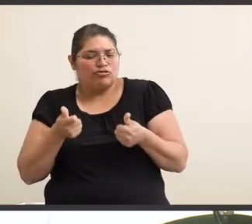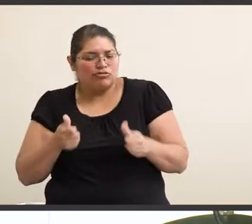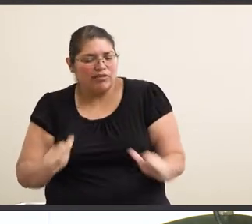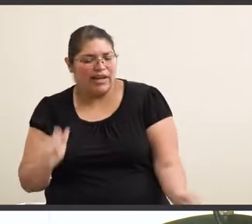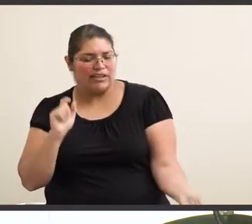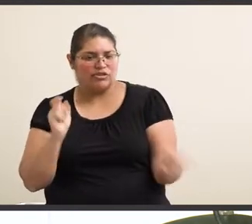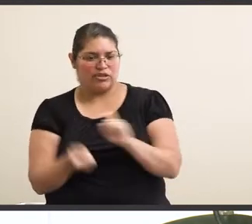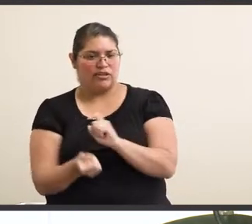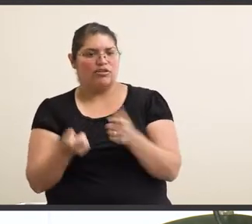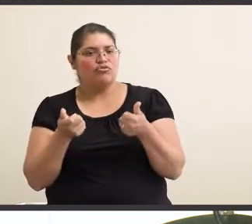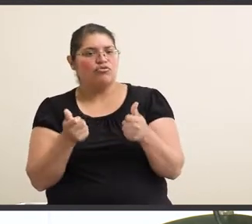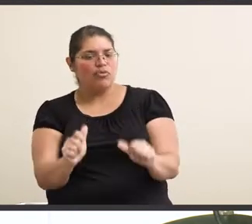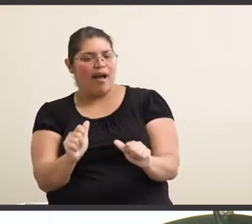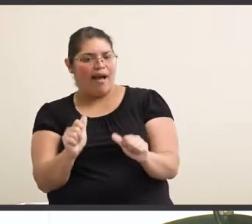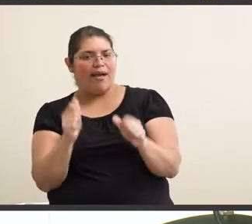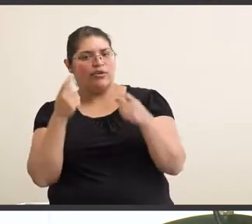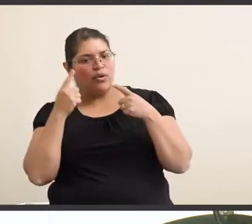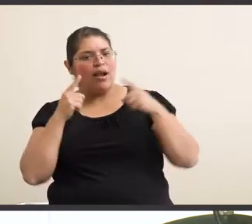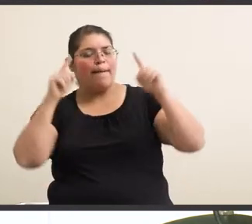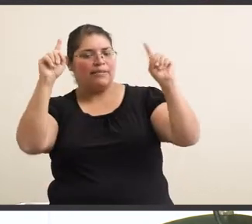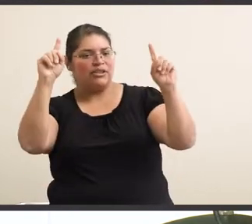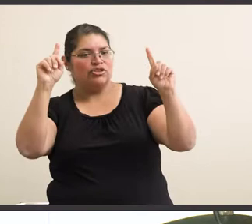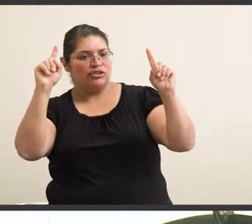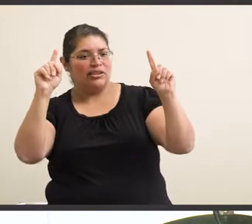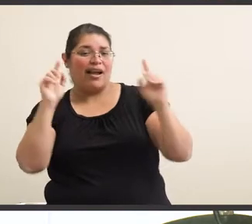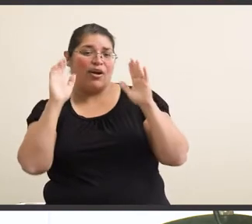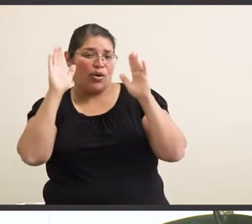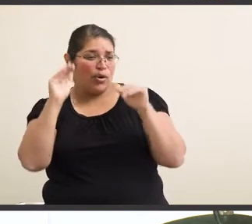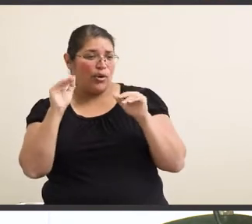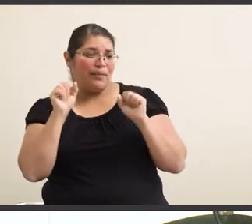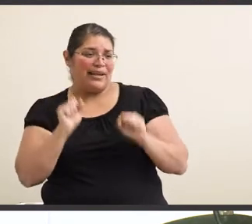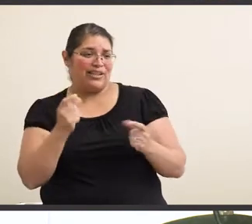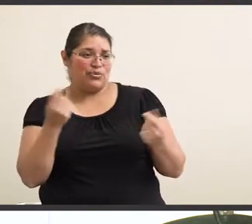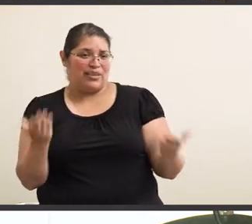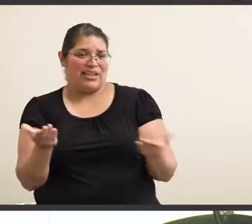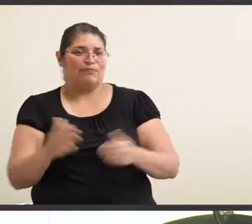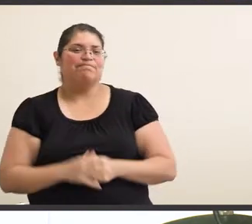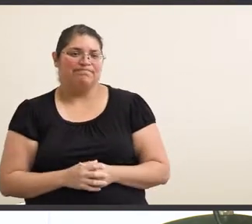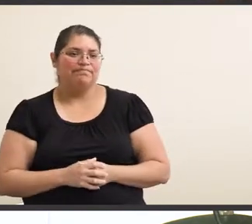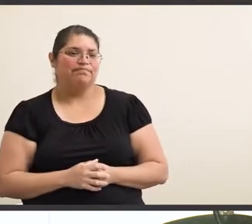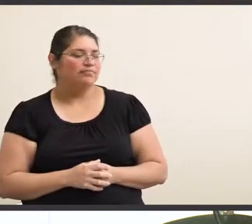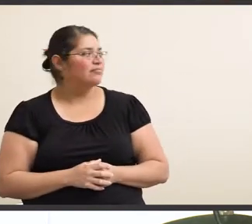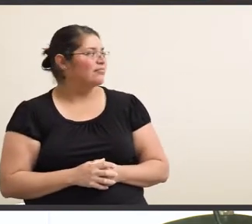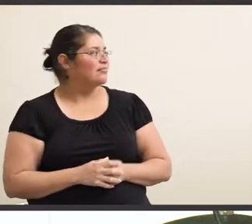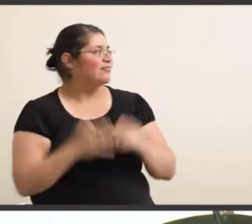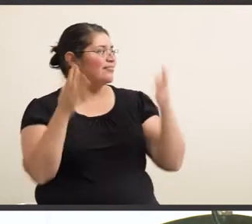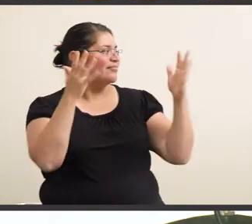to change and try to accomplish. And I'm hoping that's something that I can do. Thank you.